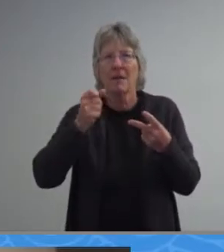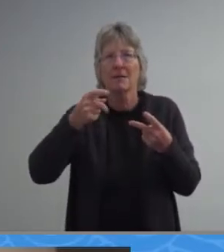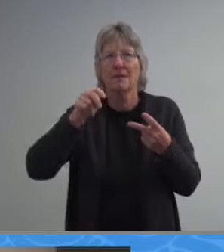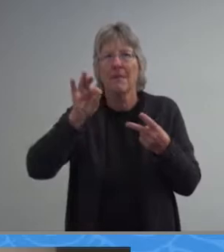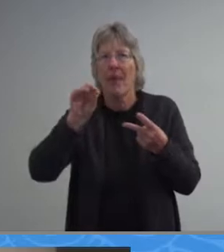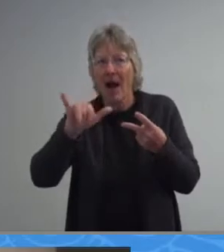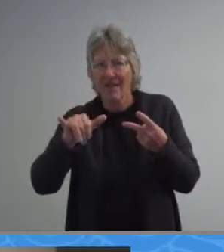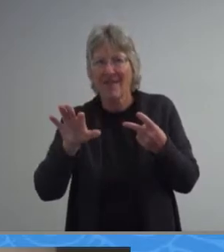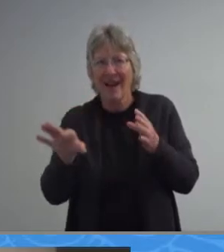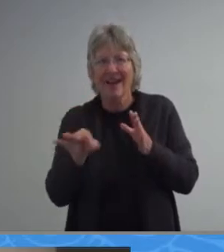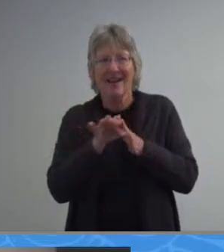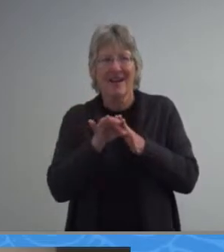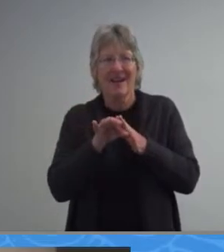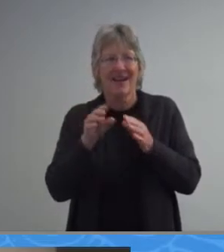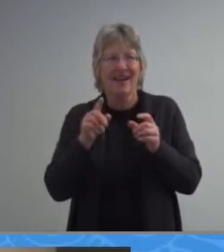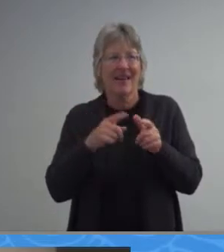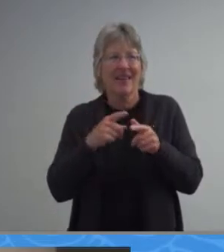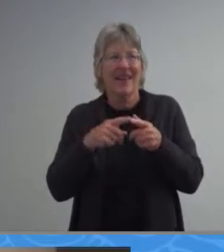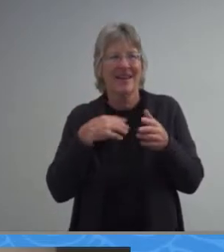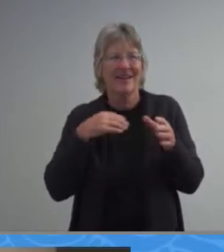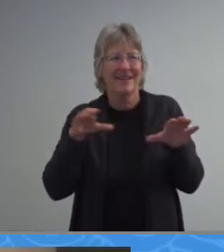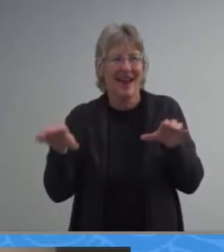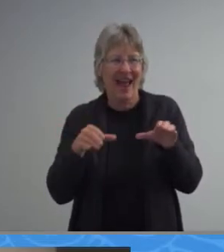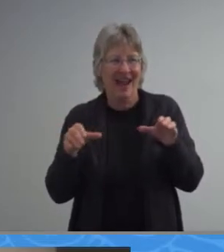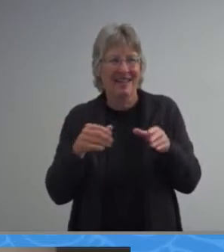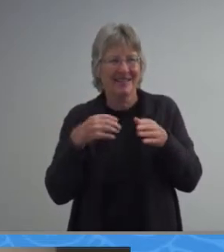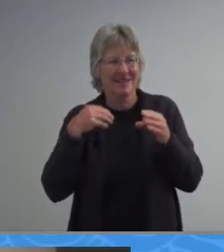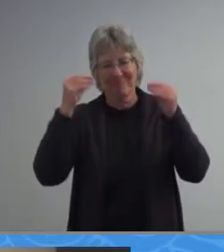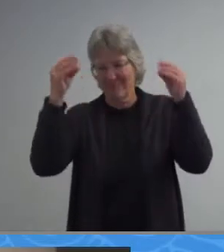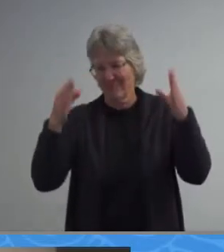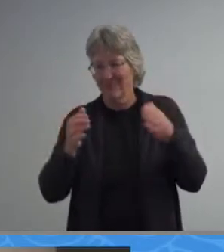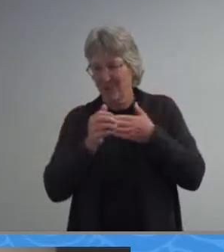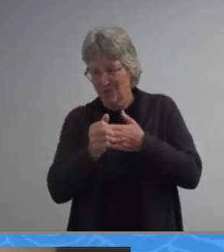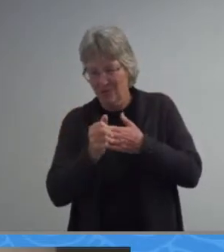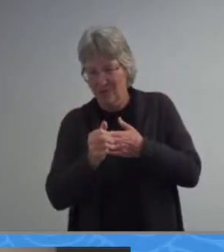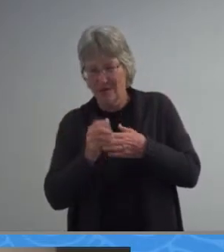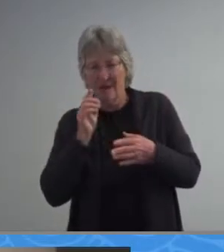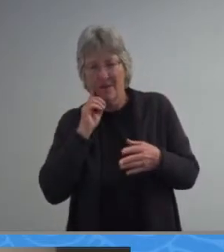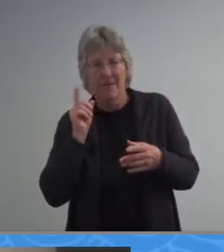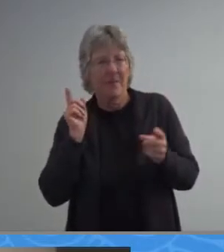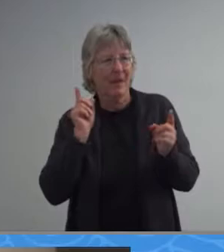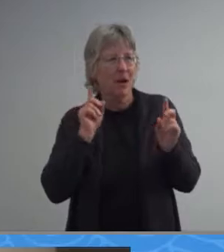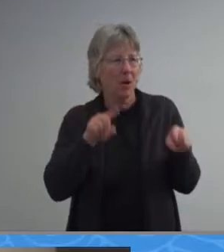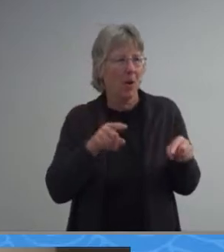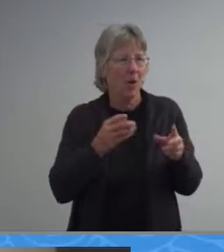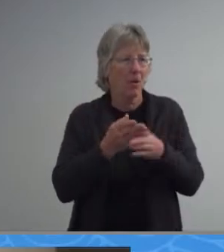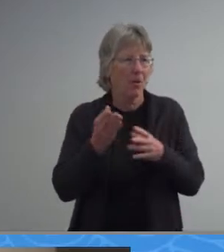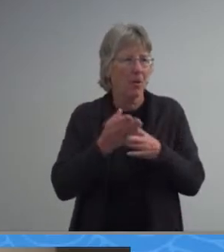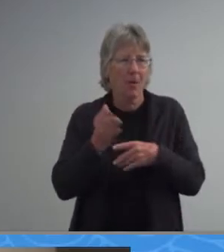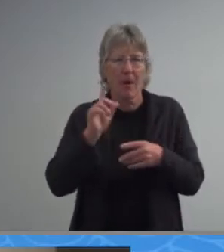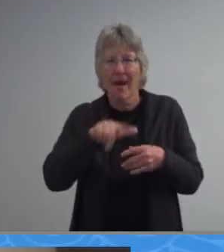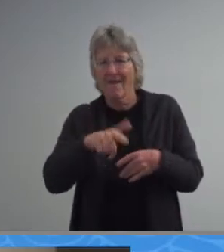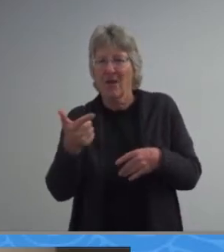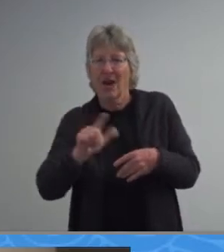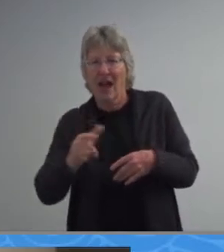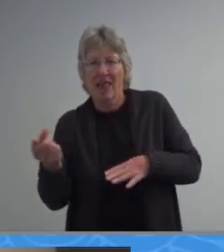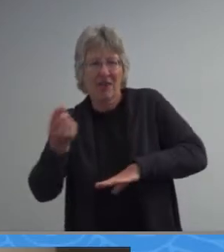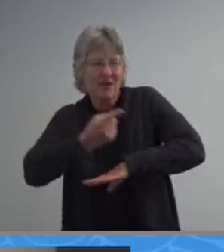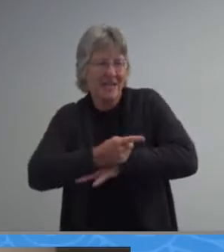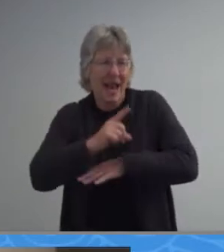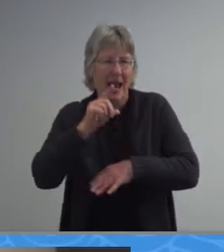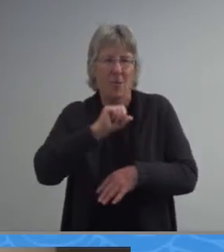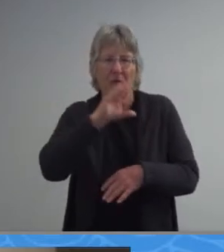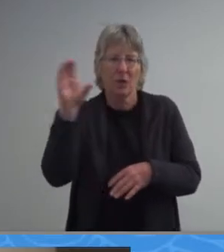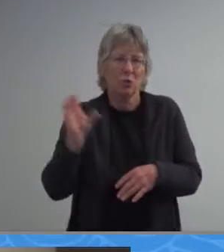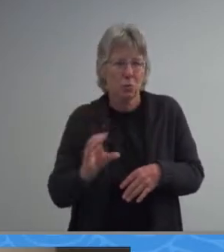commission led by our activities director mr poof continues to meet every other day via zoom where we organize virtual spirit weeks club activities